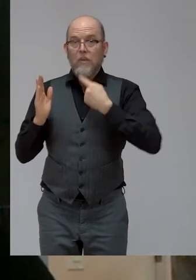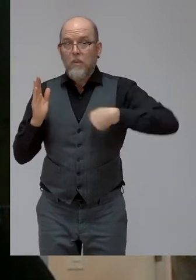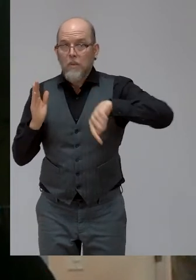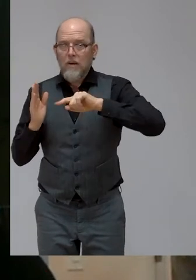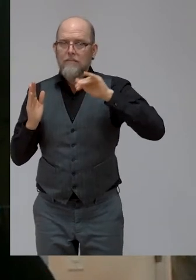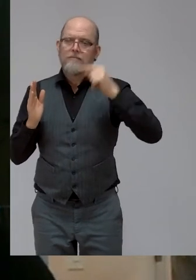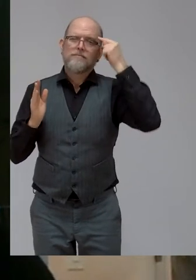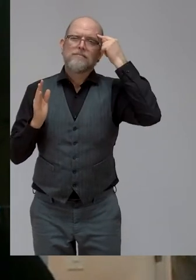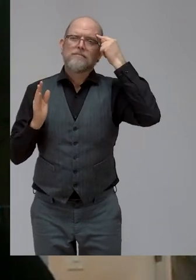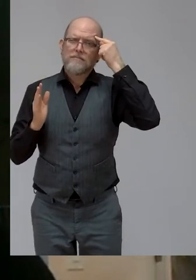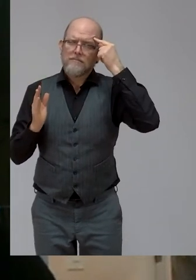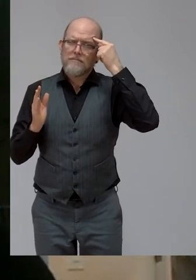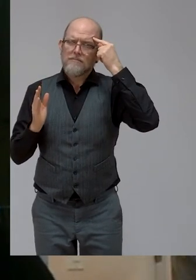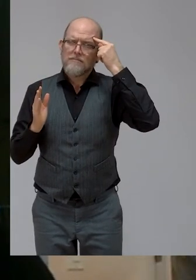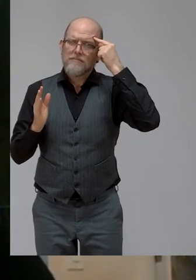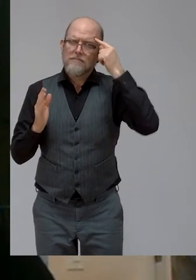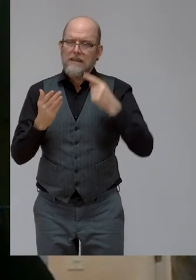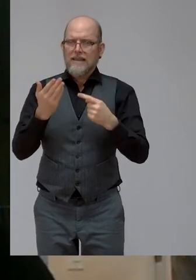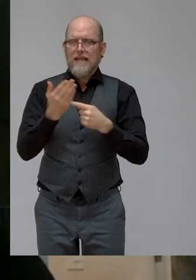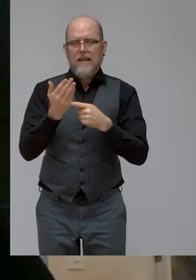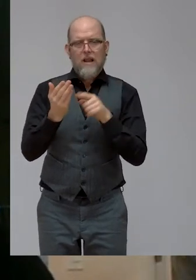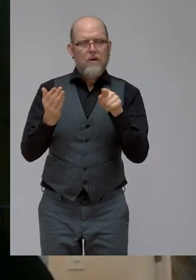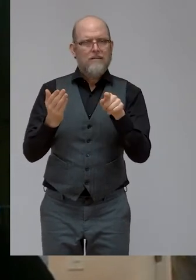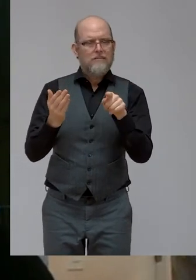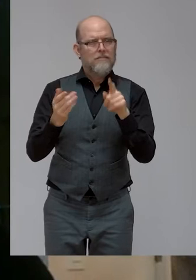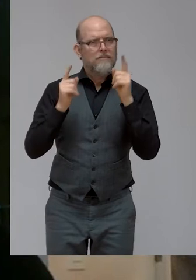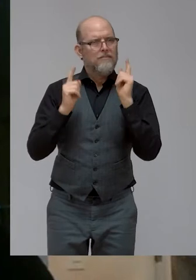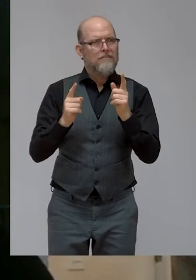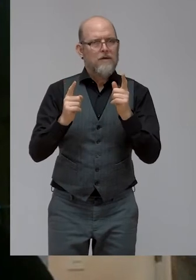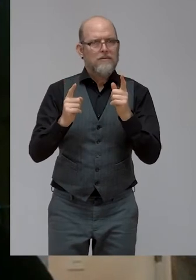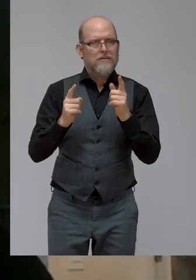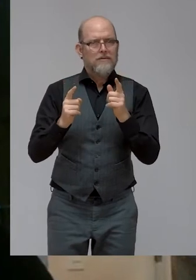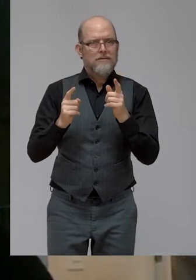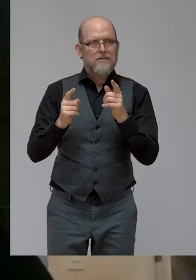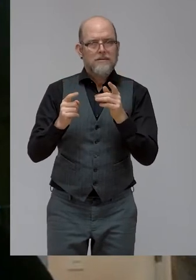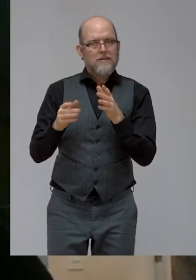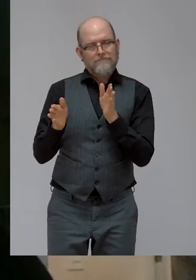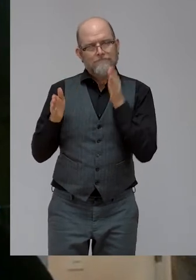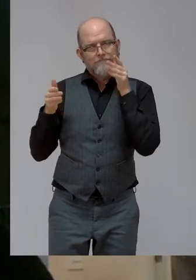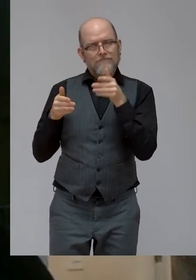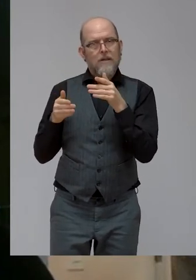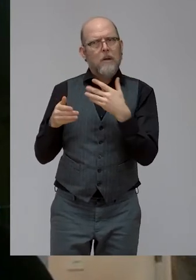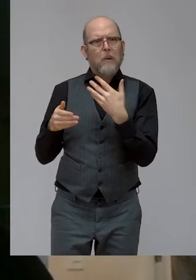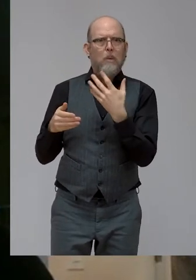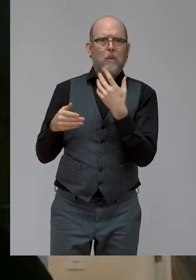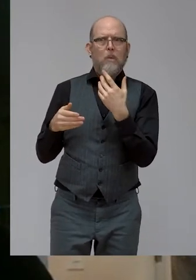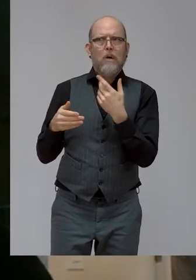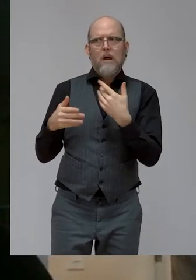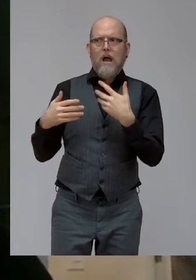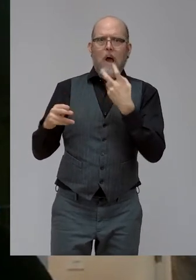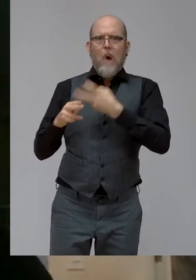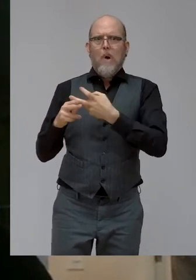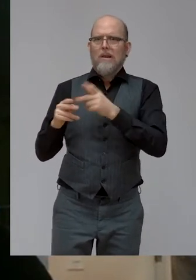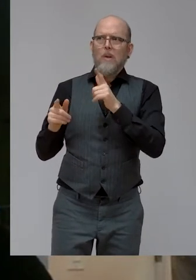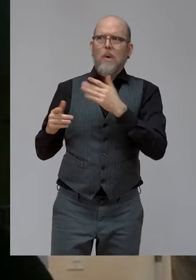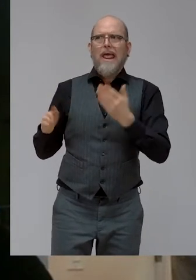technology, particularly when it inadvertently increases challenges and widens the